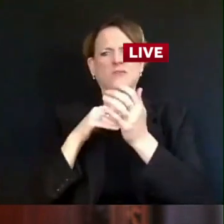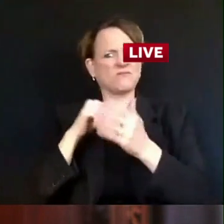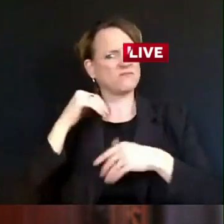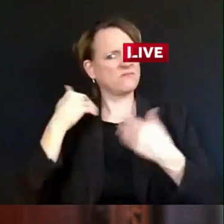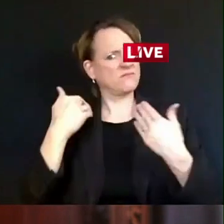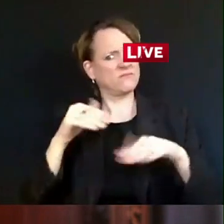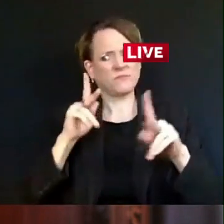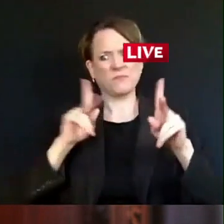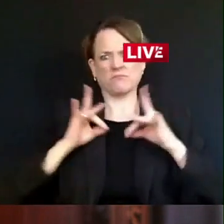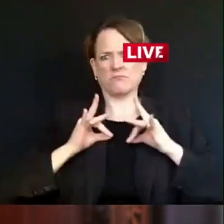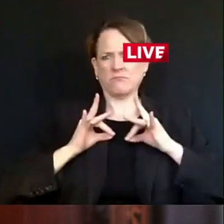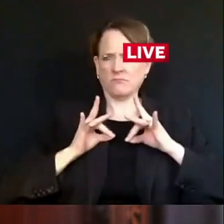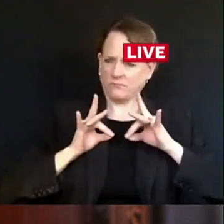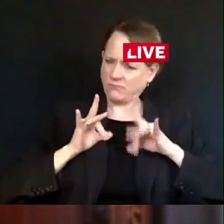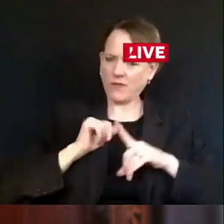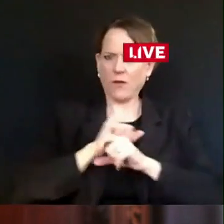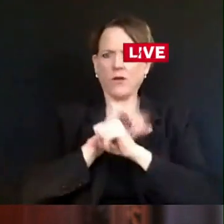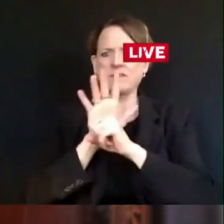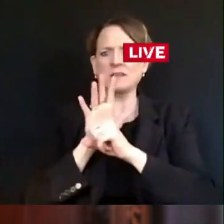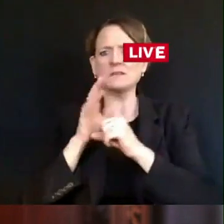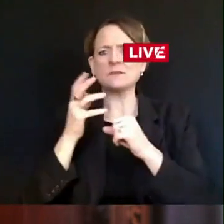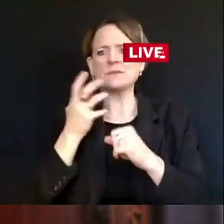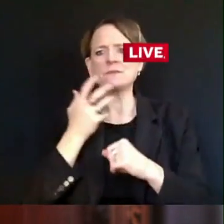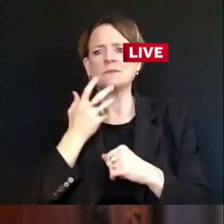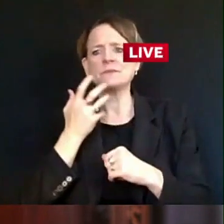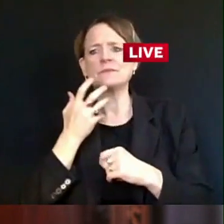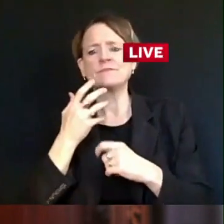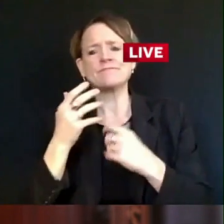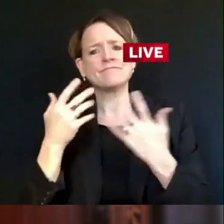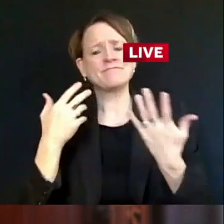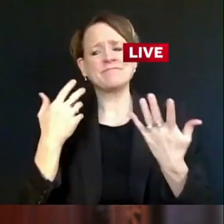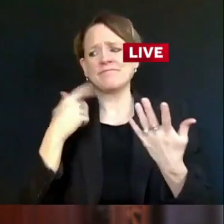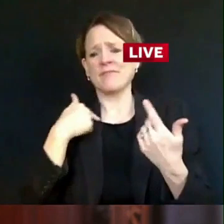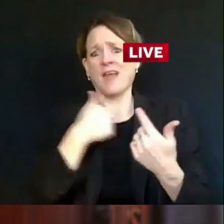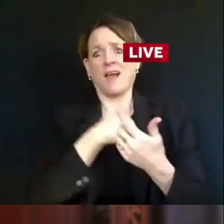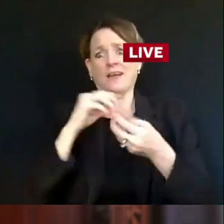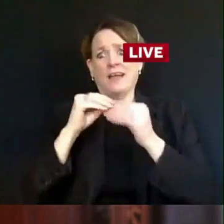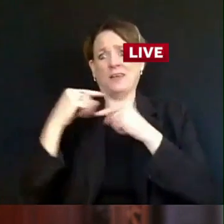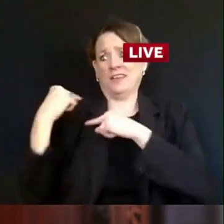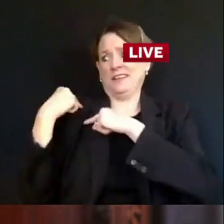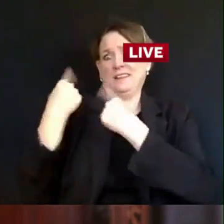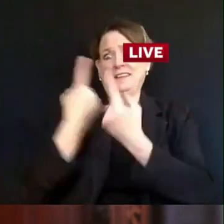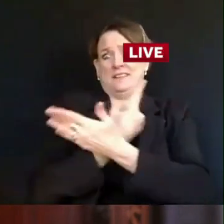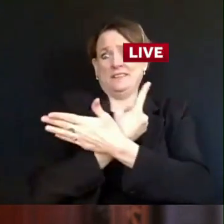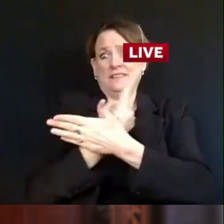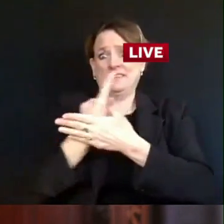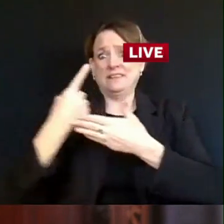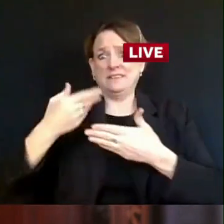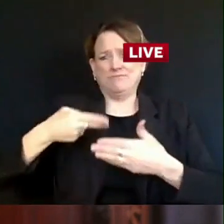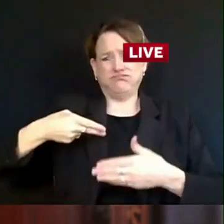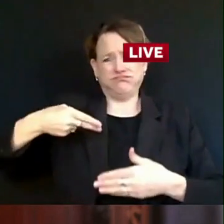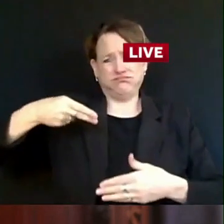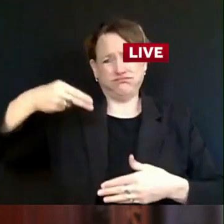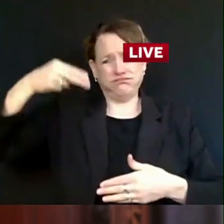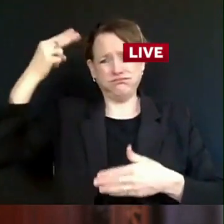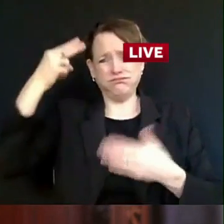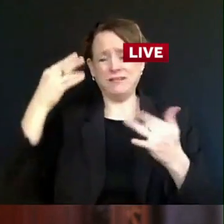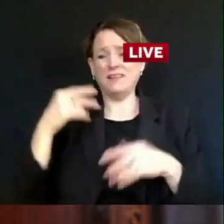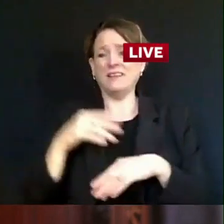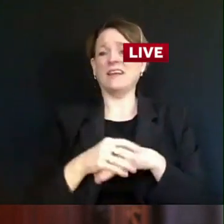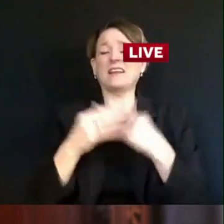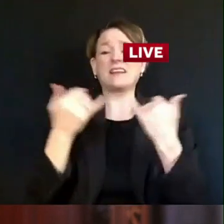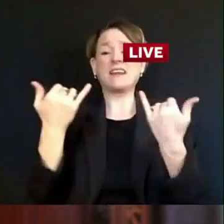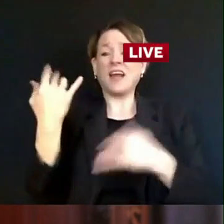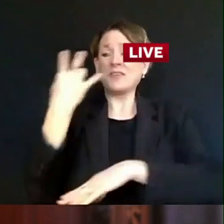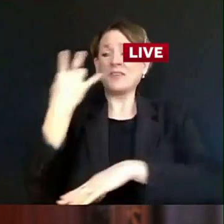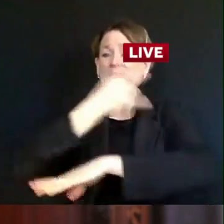are alarming. Our seven-day average of new daily cases is 4,128. Two